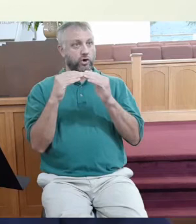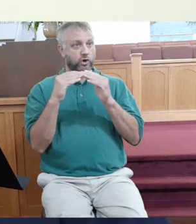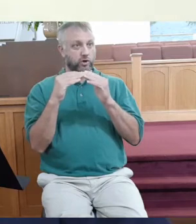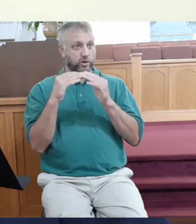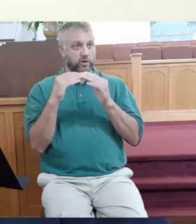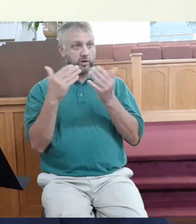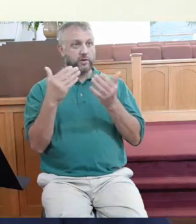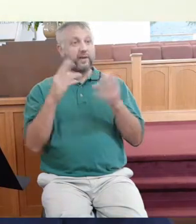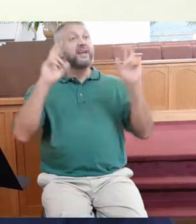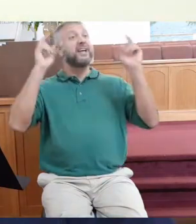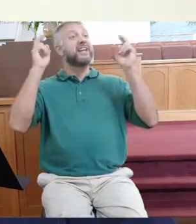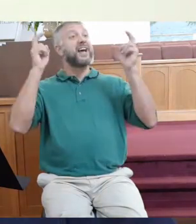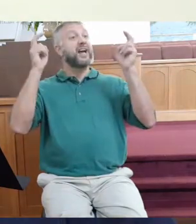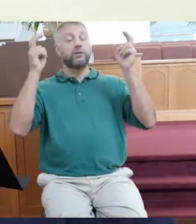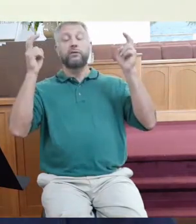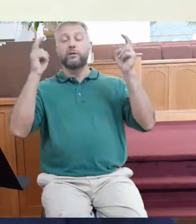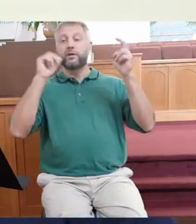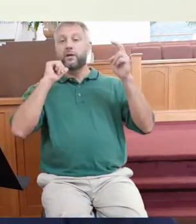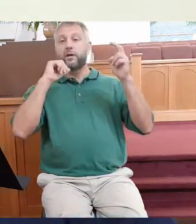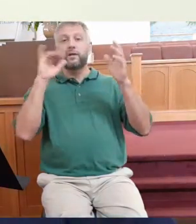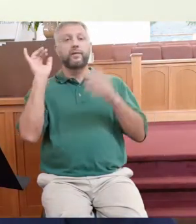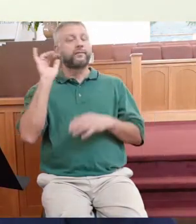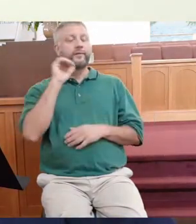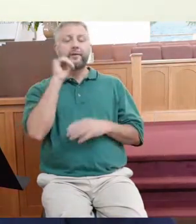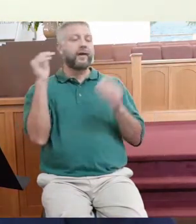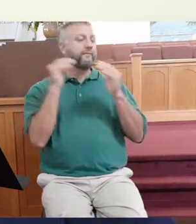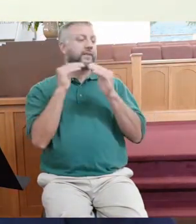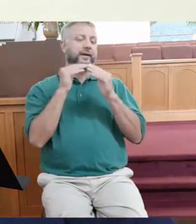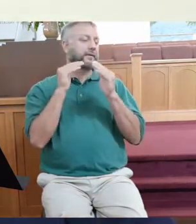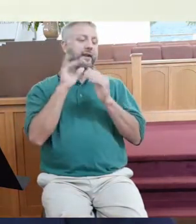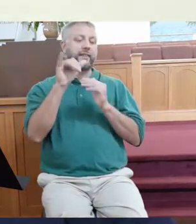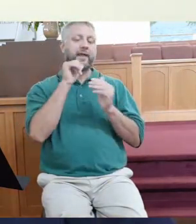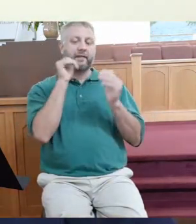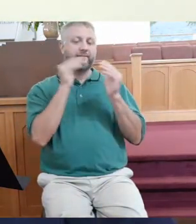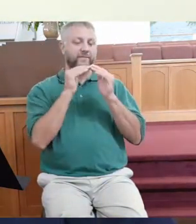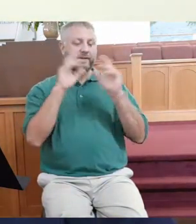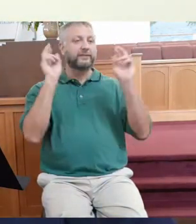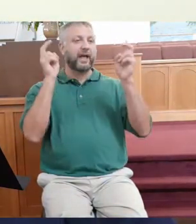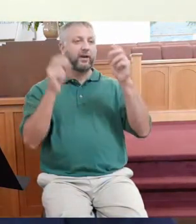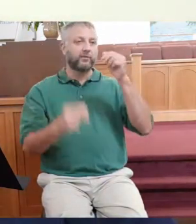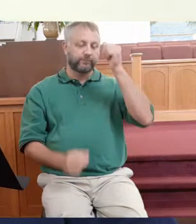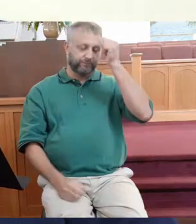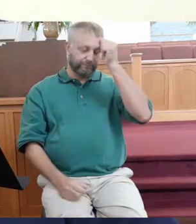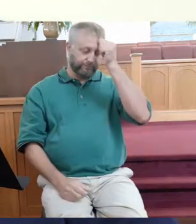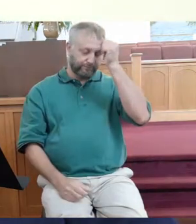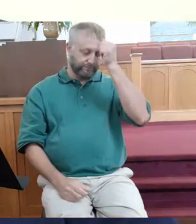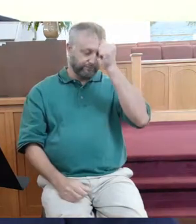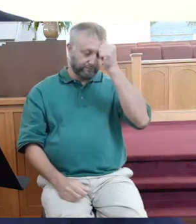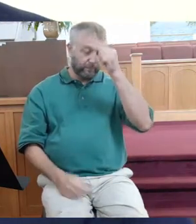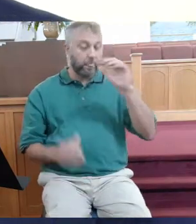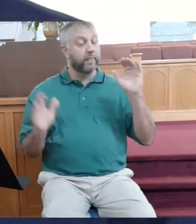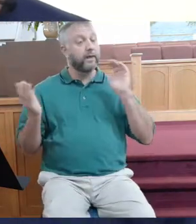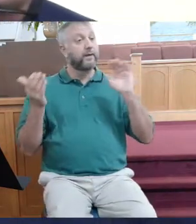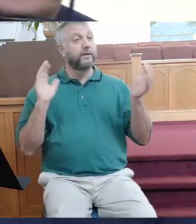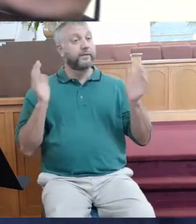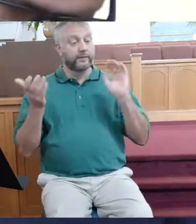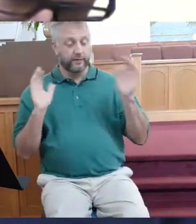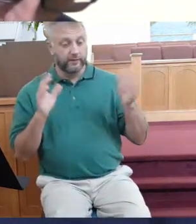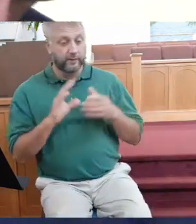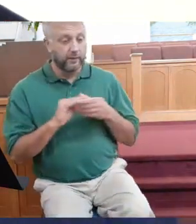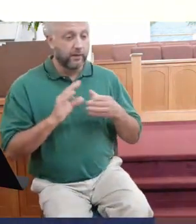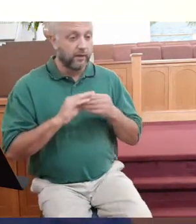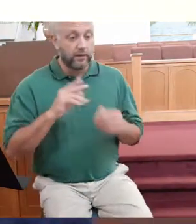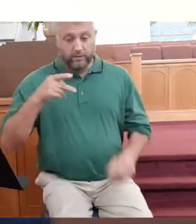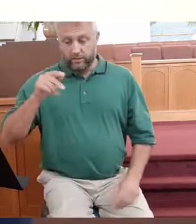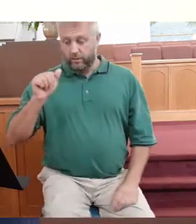The title of the message this morning is that's not fair. Today's parable, Matthew 20 is going to